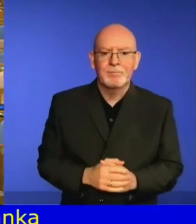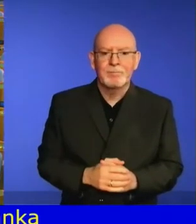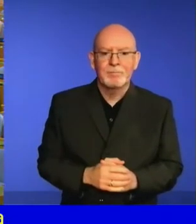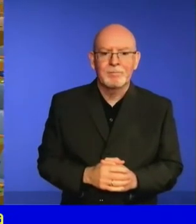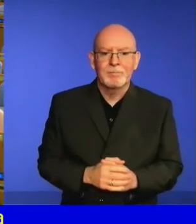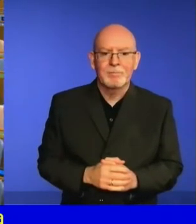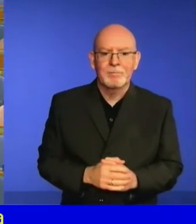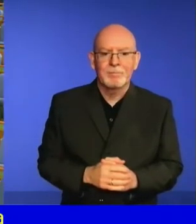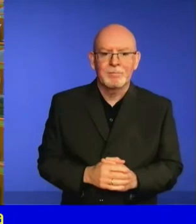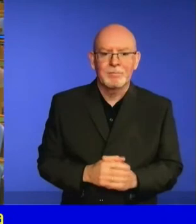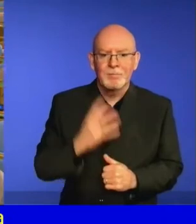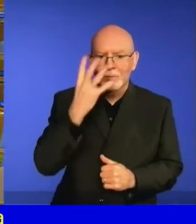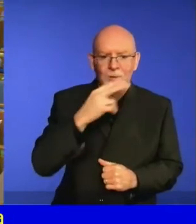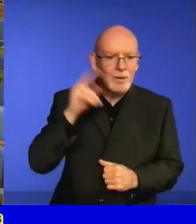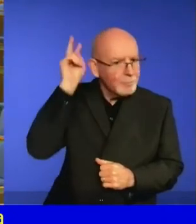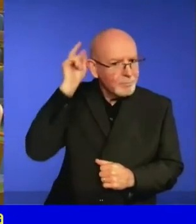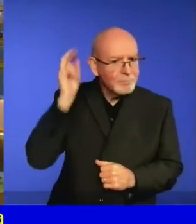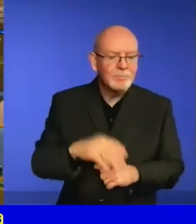Sweden,